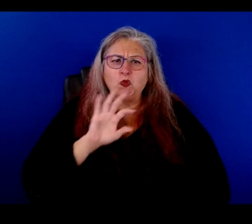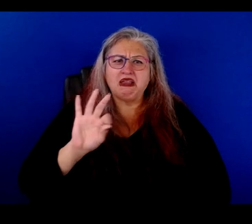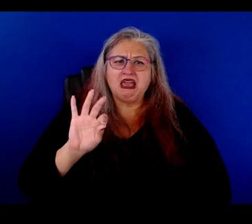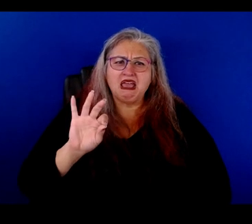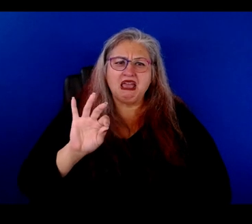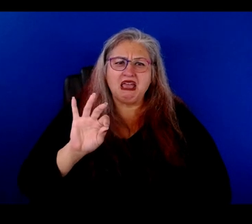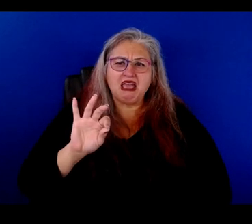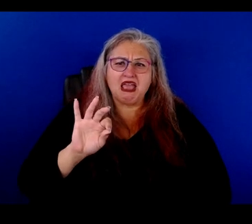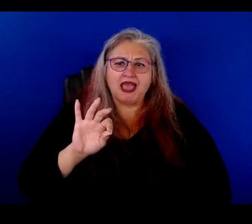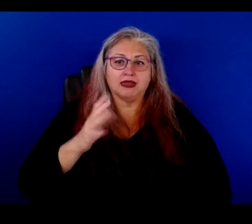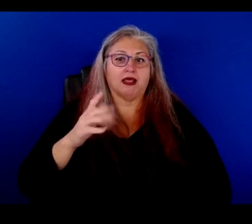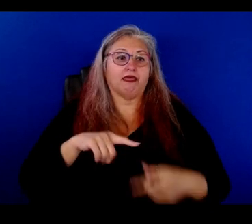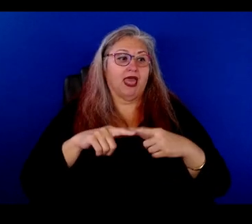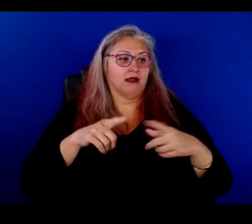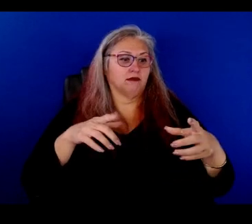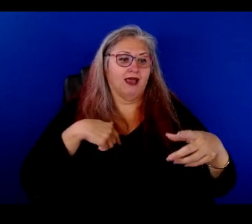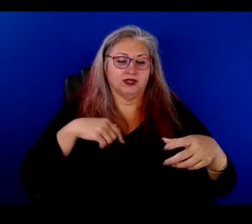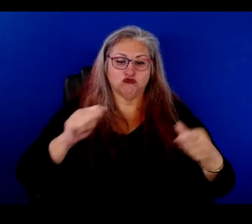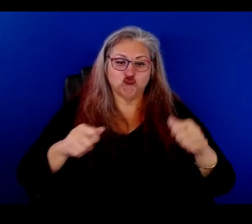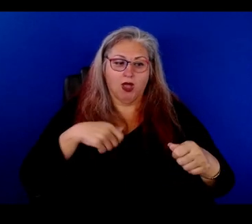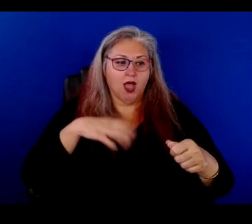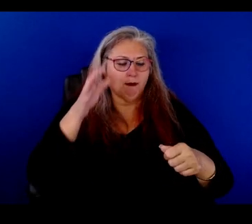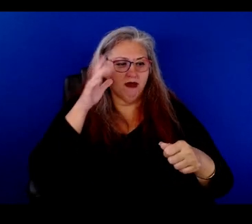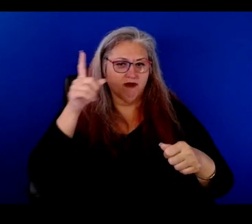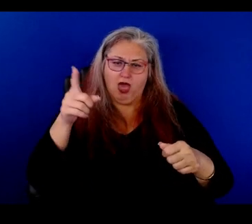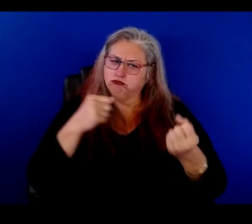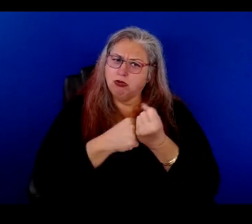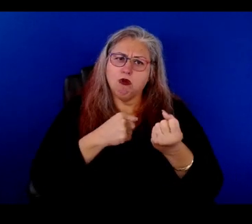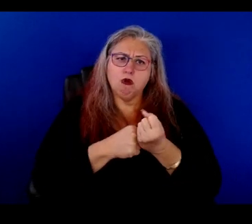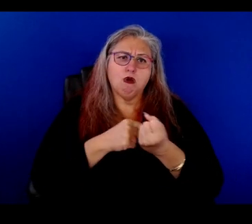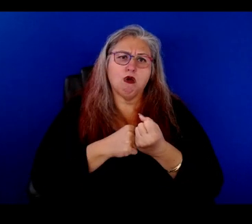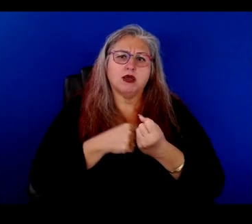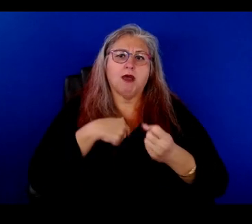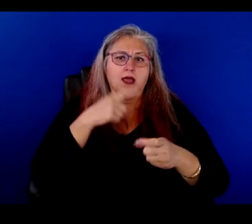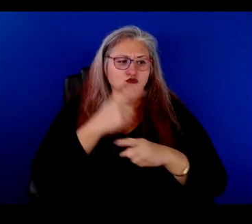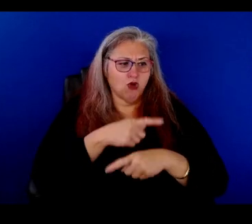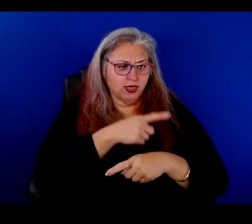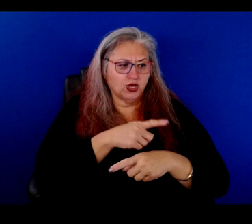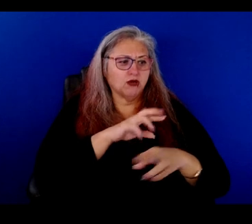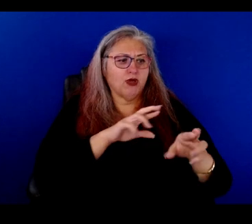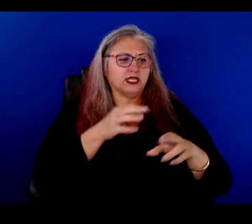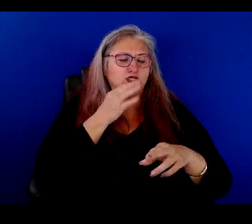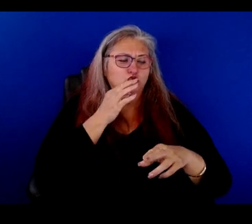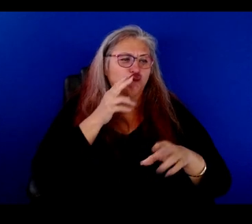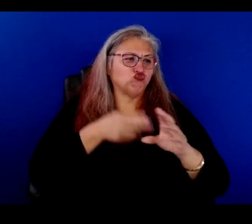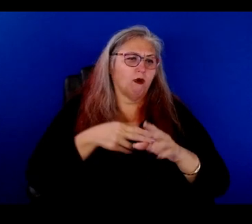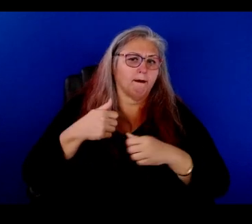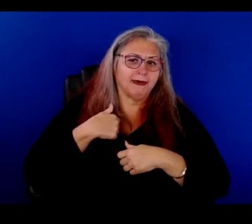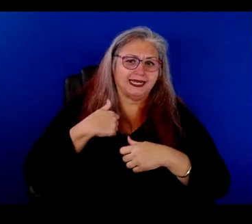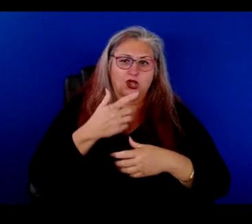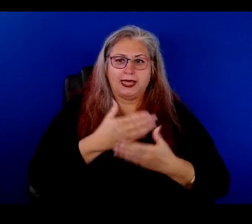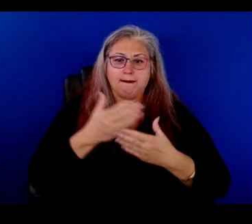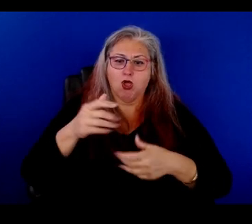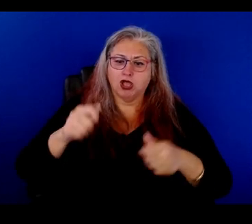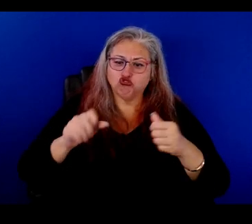And next, you know, I had a drum set, you know, my dad was very supportive and my brother was getting ready to go in the service and he bought a